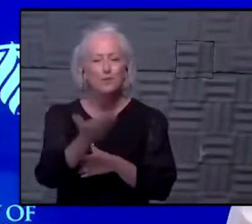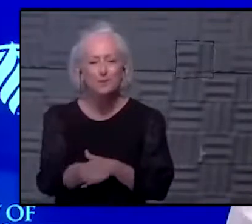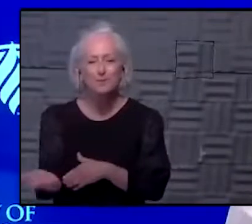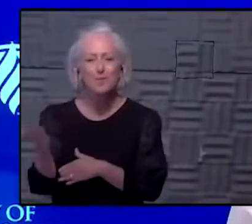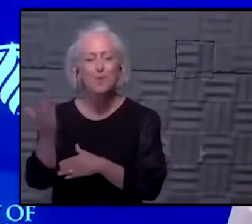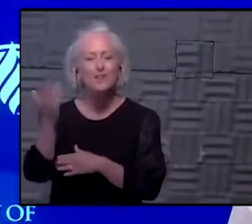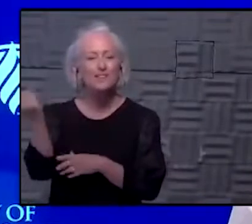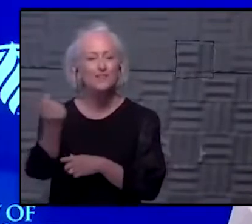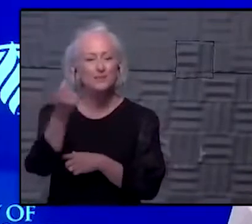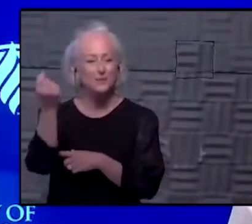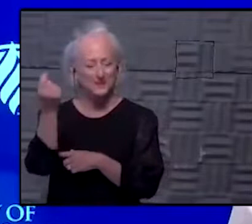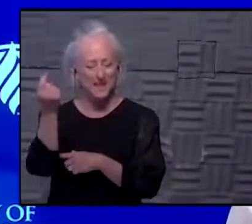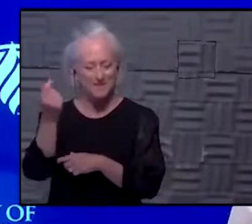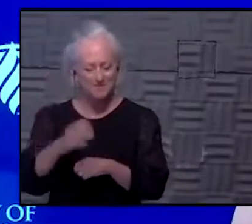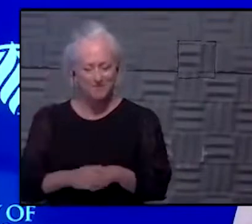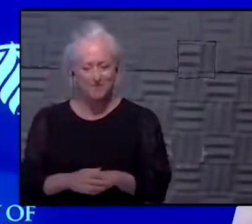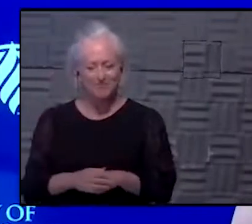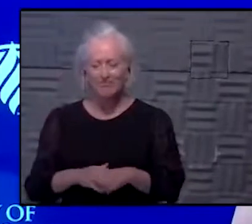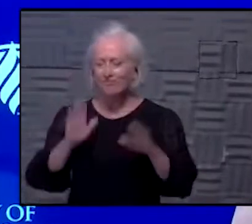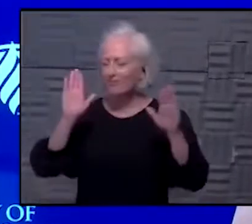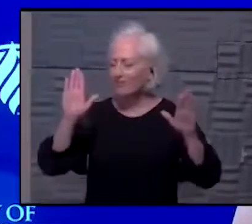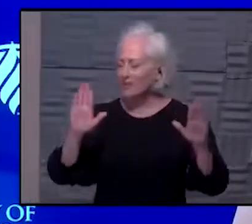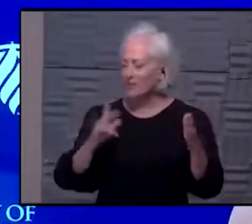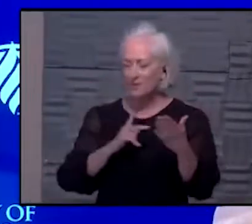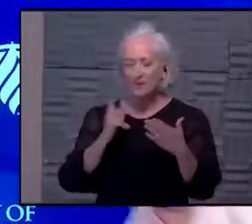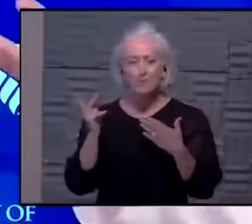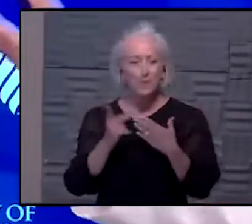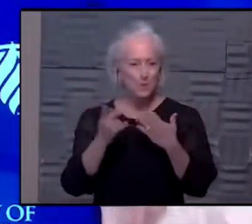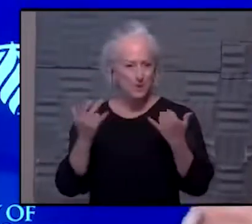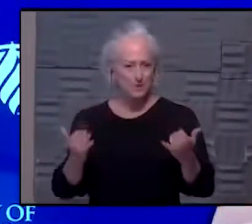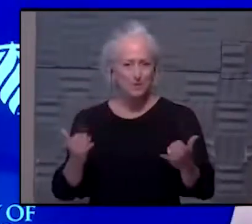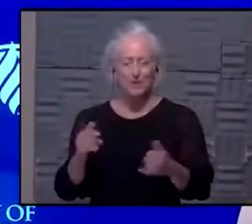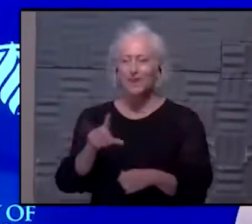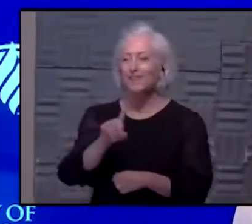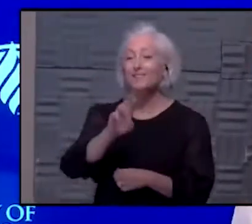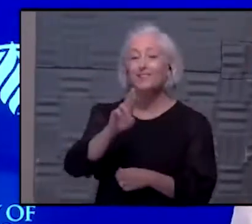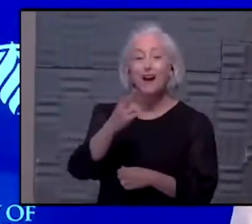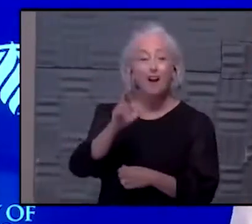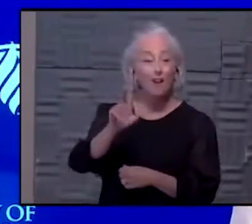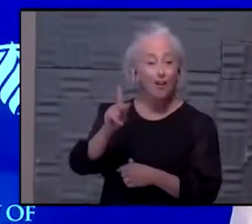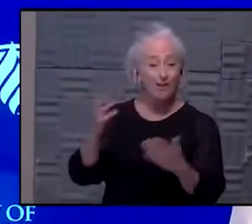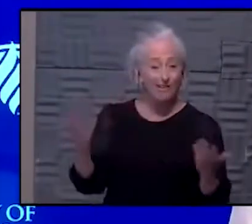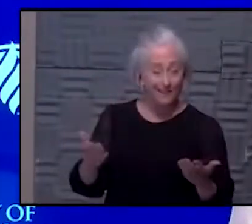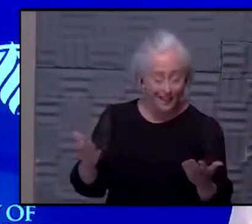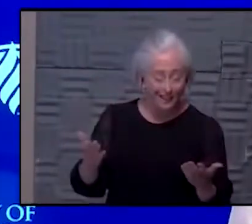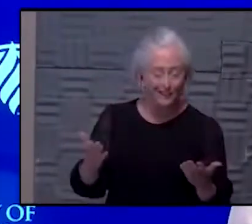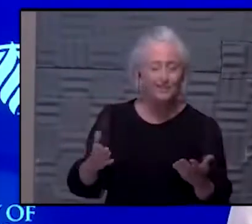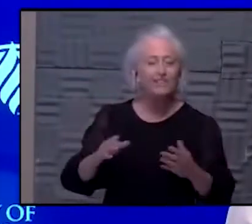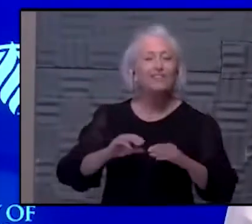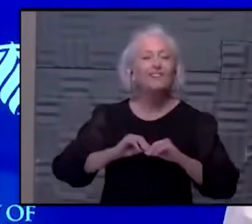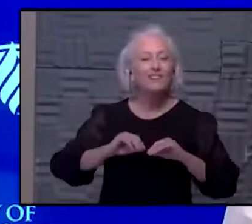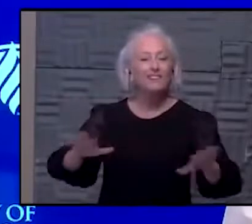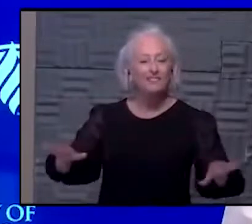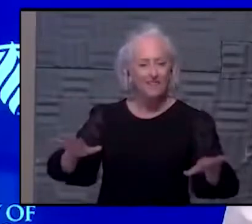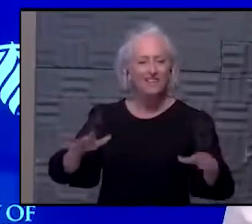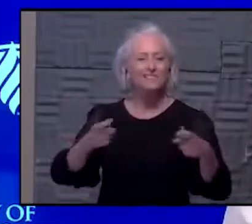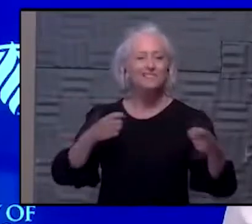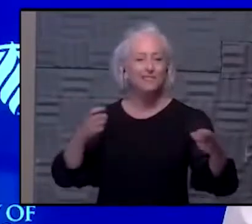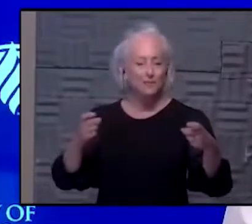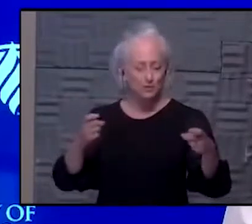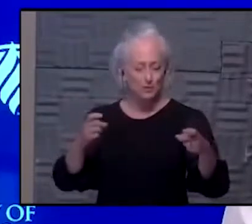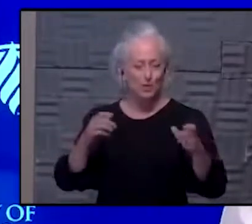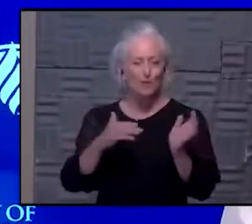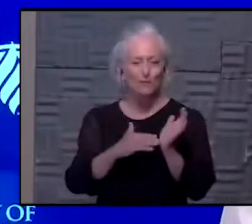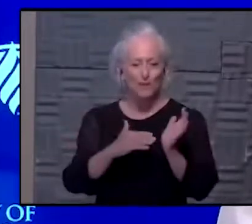Tuesday. And we have a great program for you this morning. course, Doc Hock is here, Medical Director of Infection Profession and Control. We are delighted to